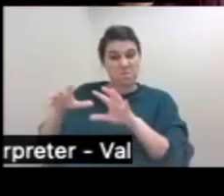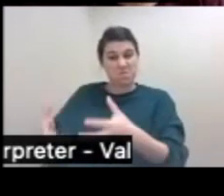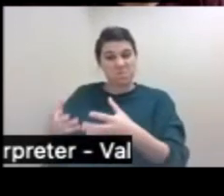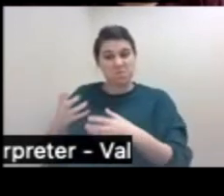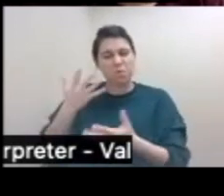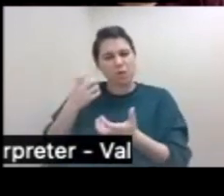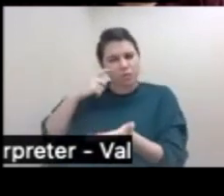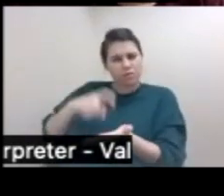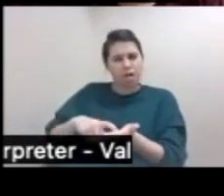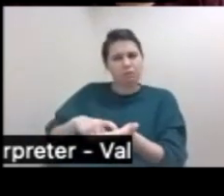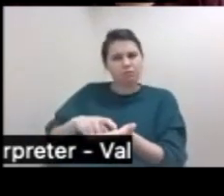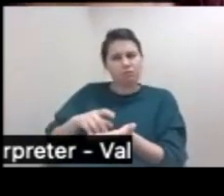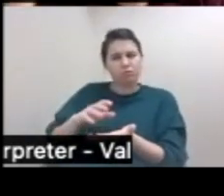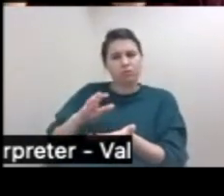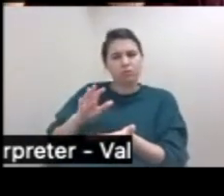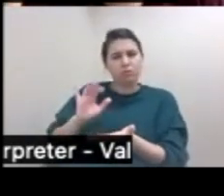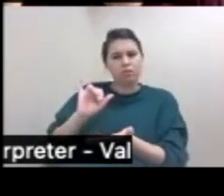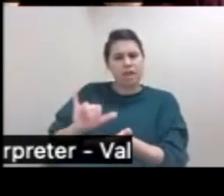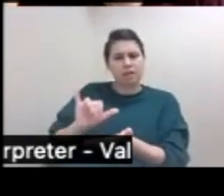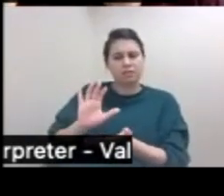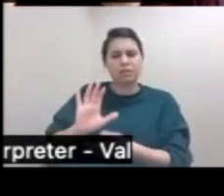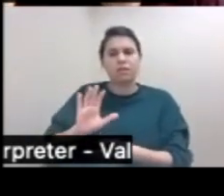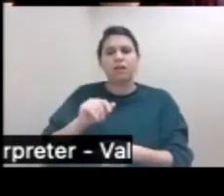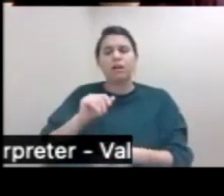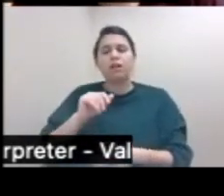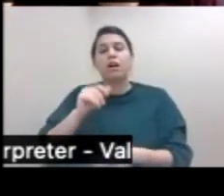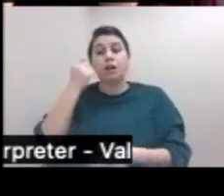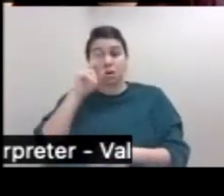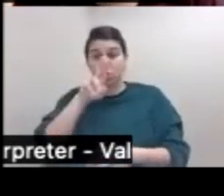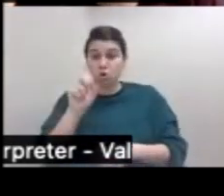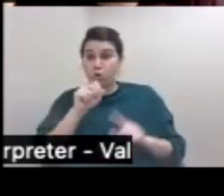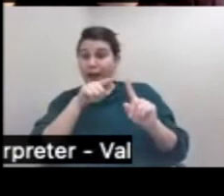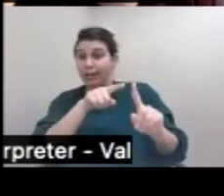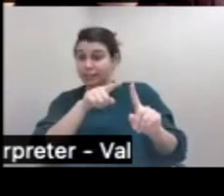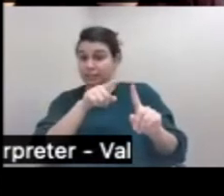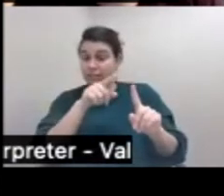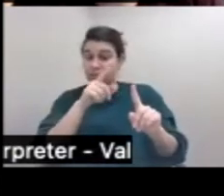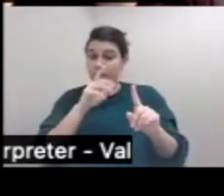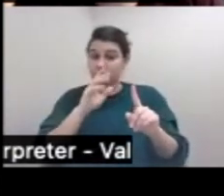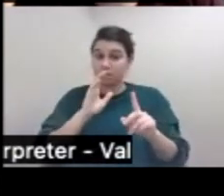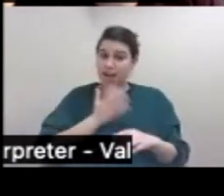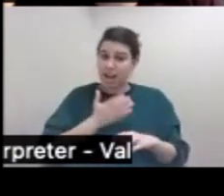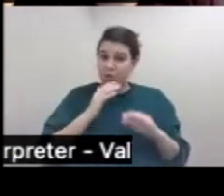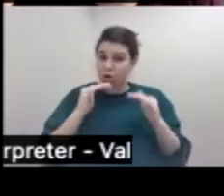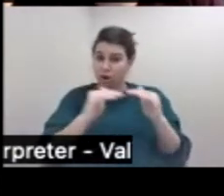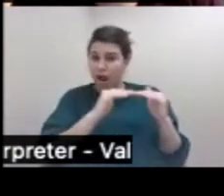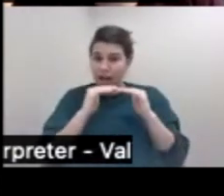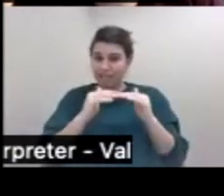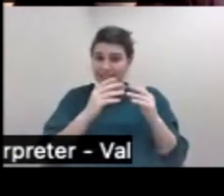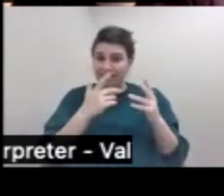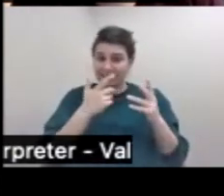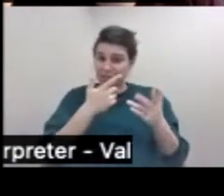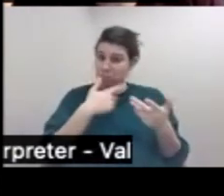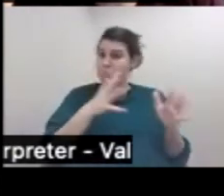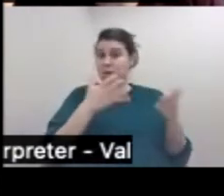generated in the United States that could have stayed just in the United States. Our colleagues are truly taking it to the next level.